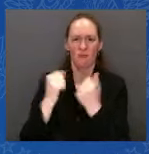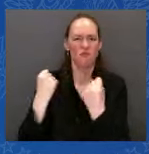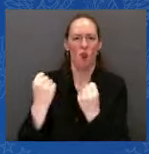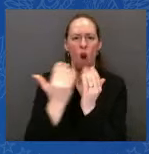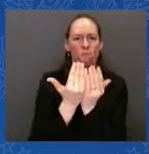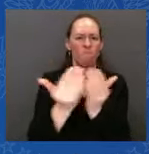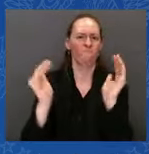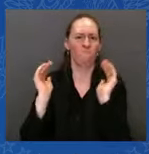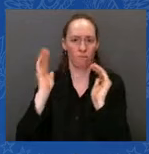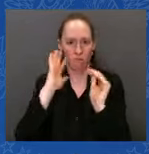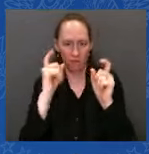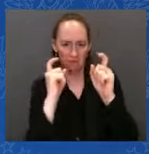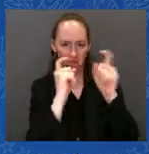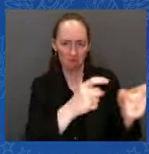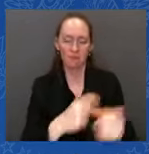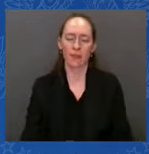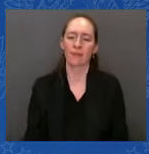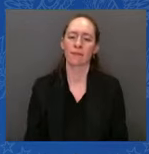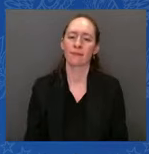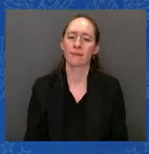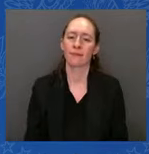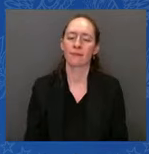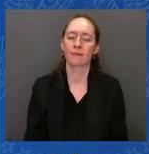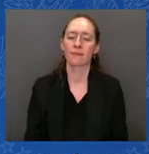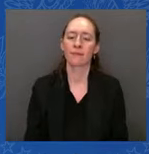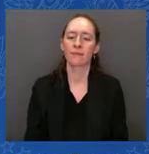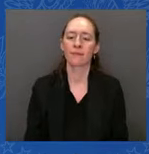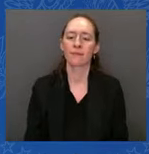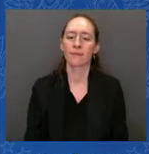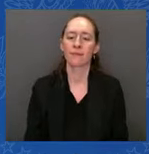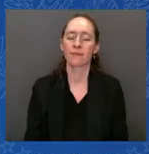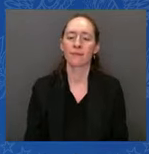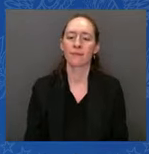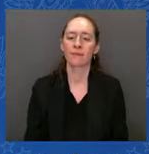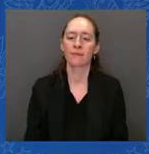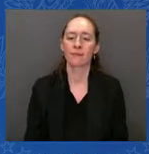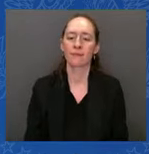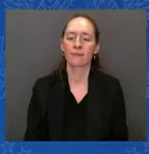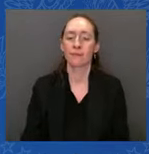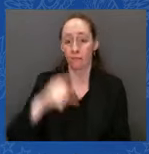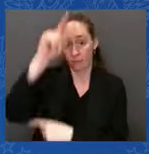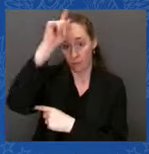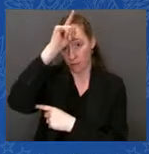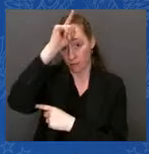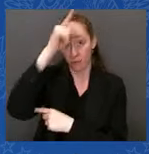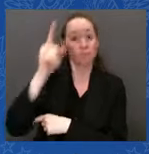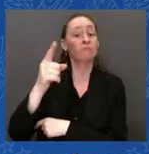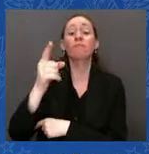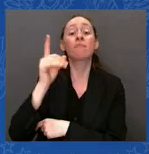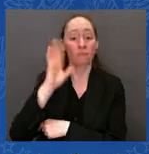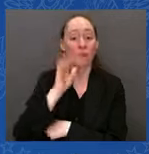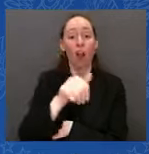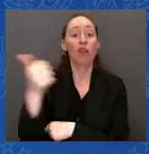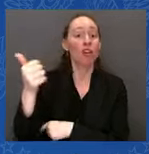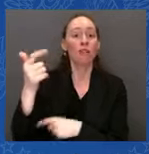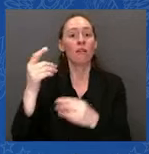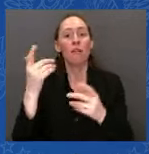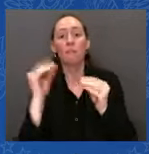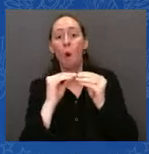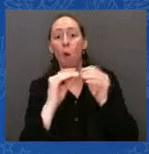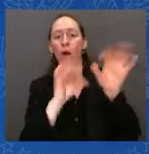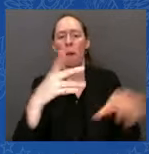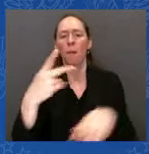is also sending a Patriot missile battery. The Netherlands is donating a Patriot missile and launchers.